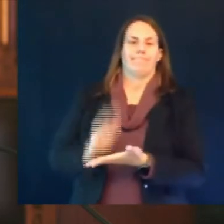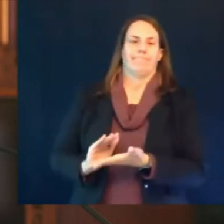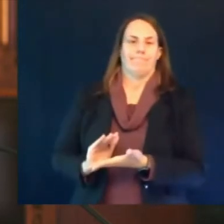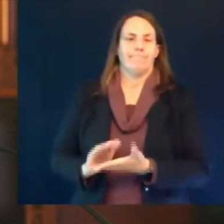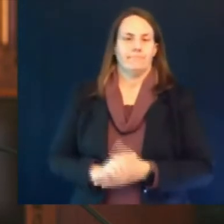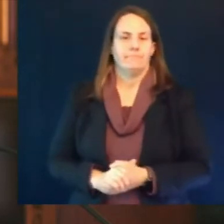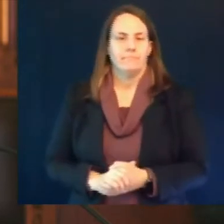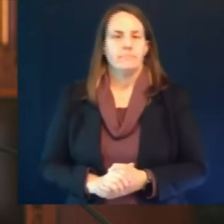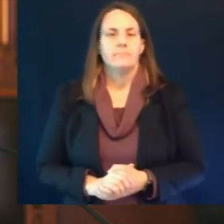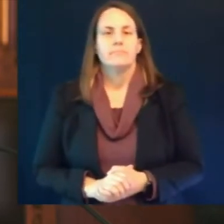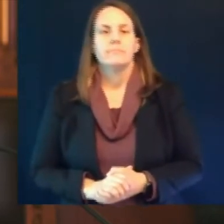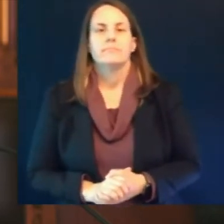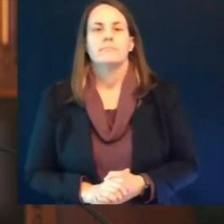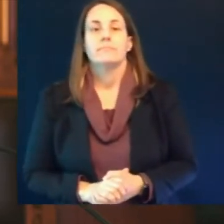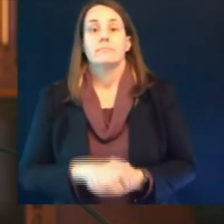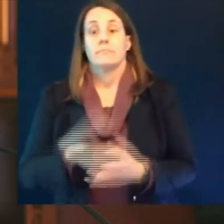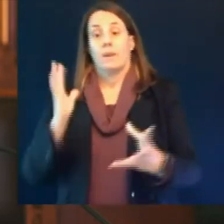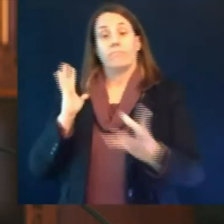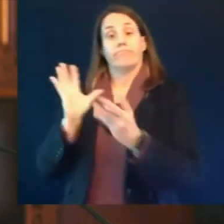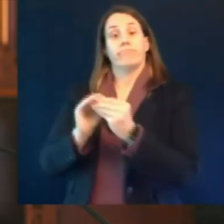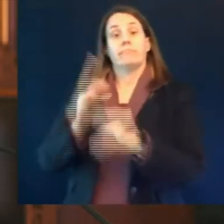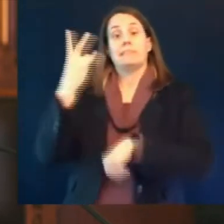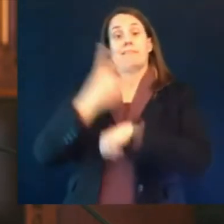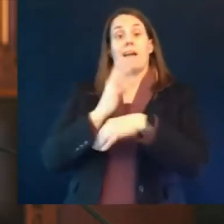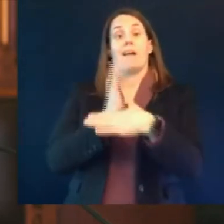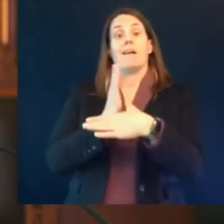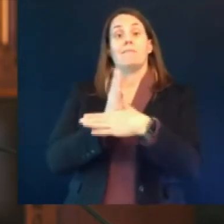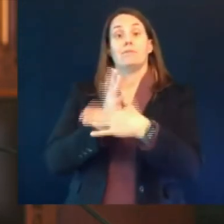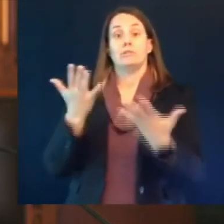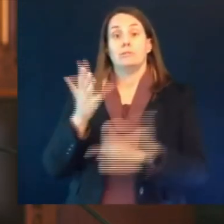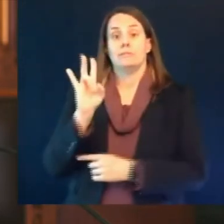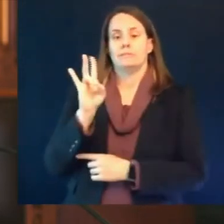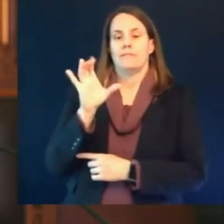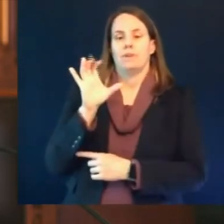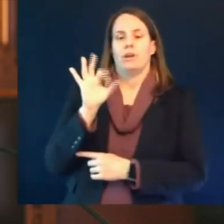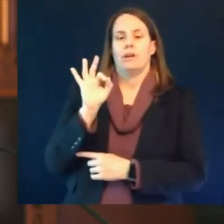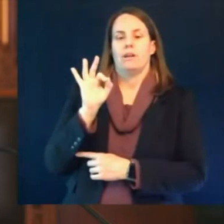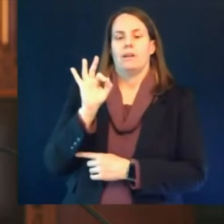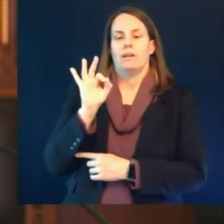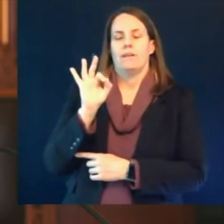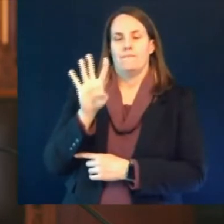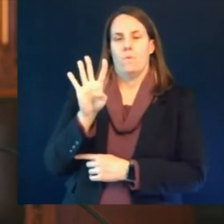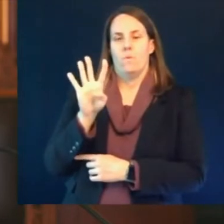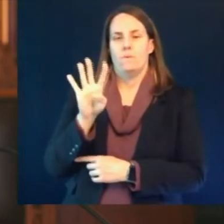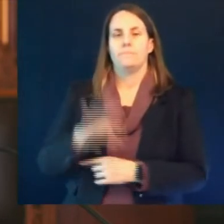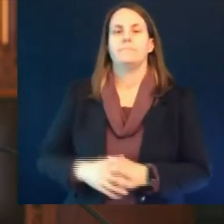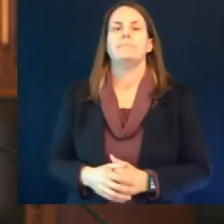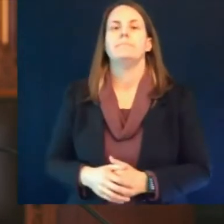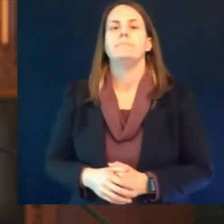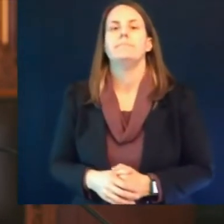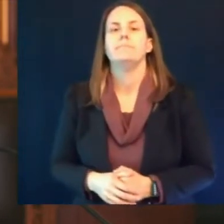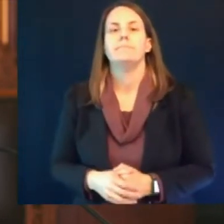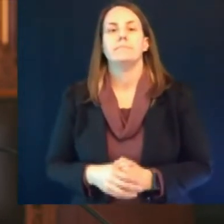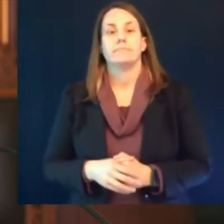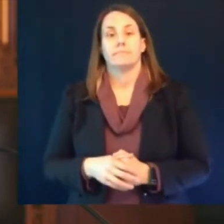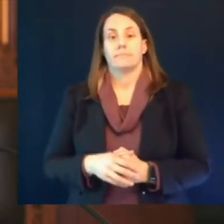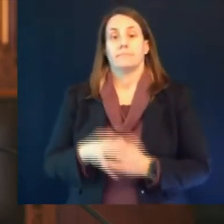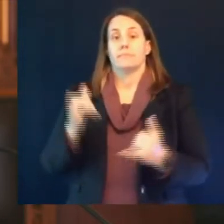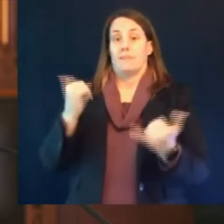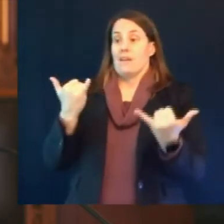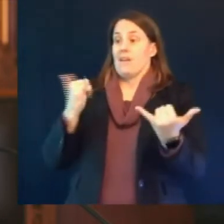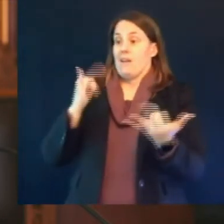cases is 794. today we are adding 922 confirmed cases